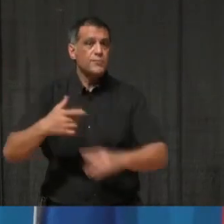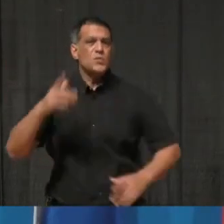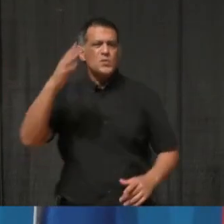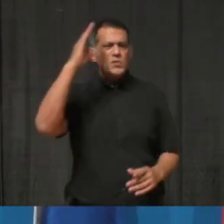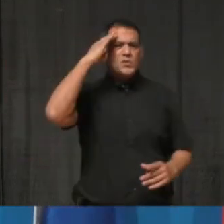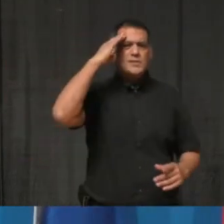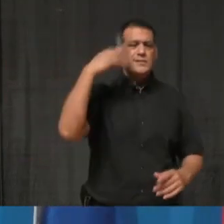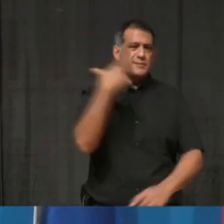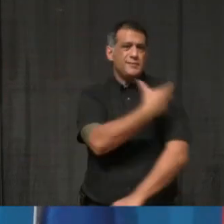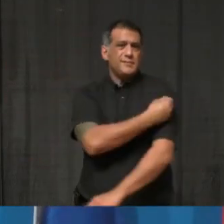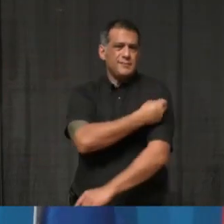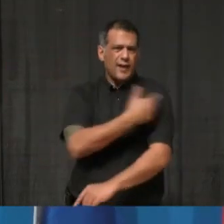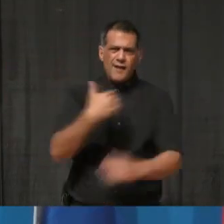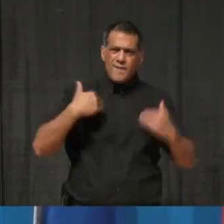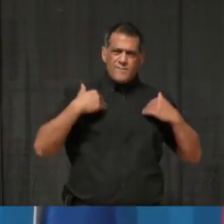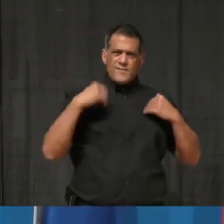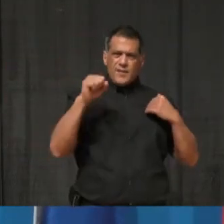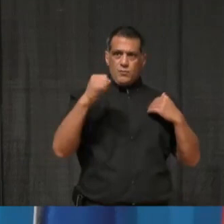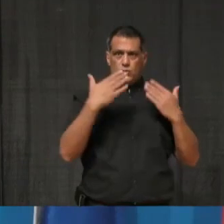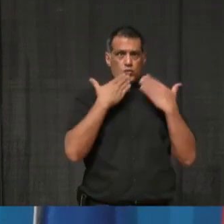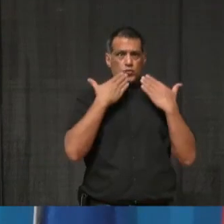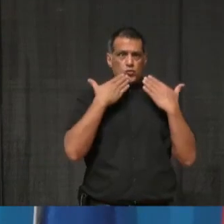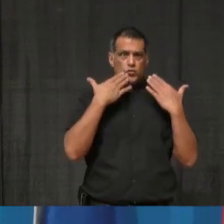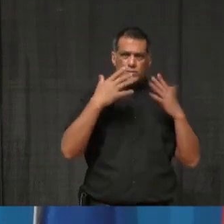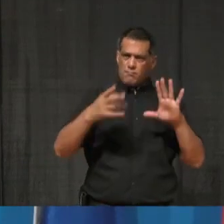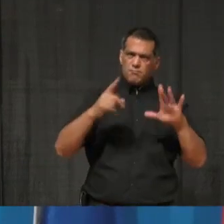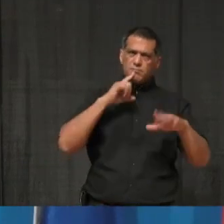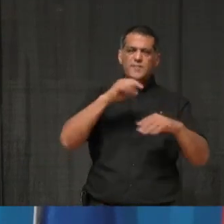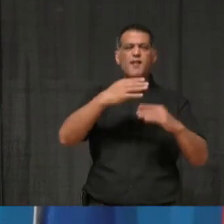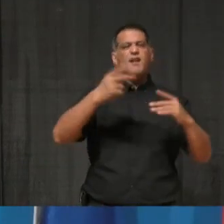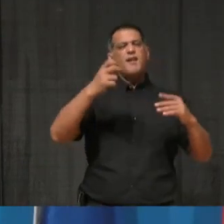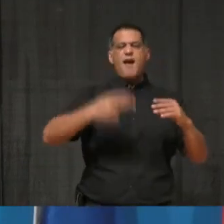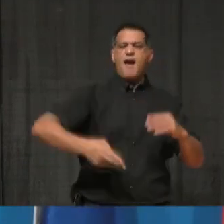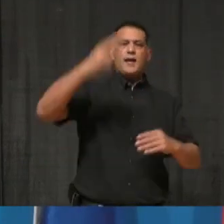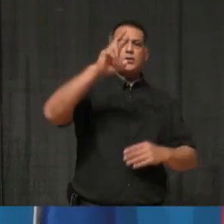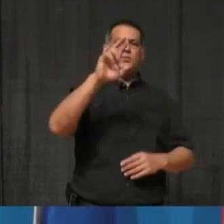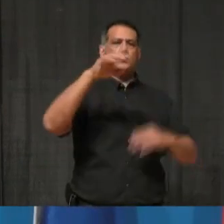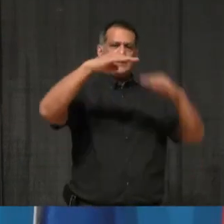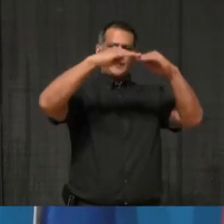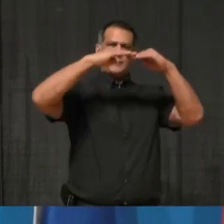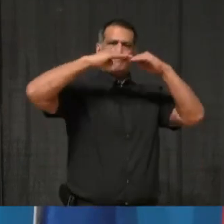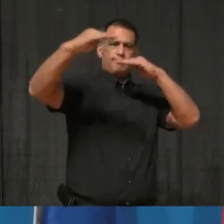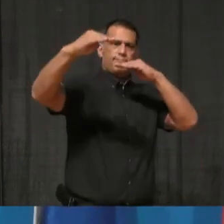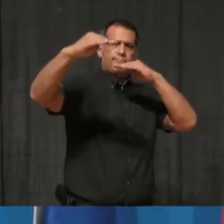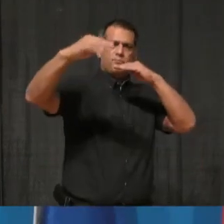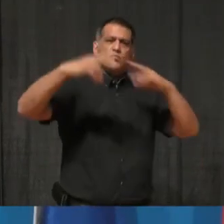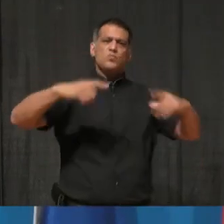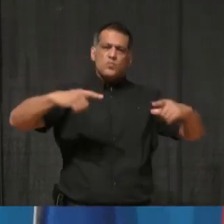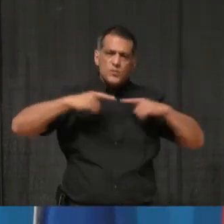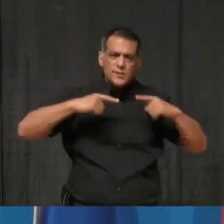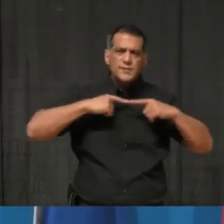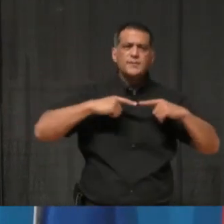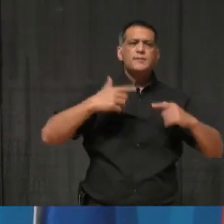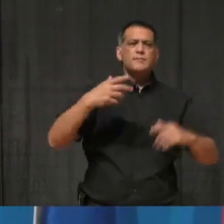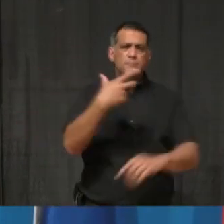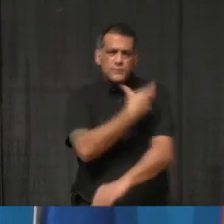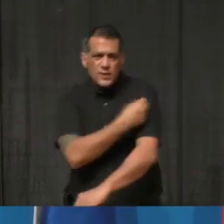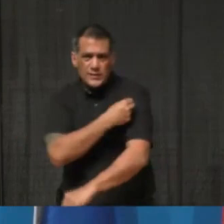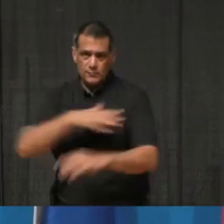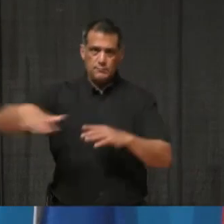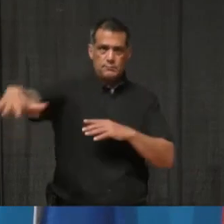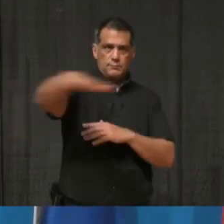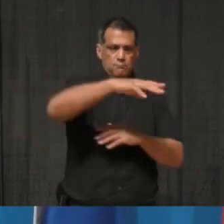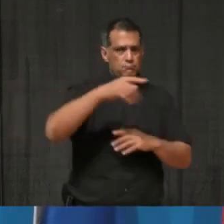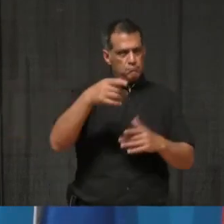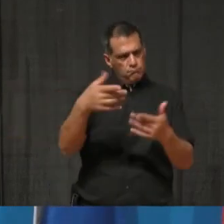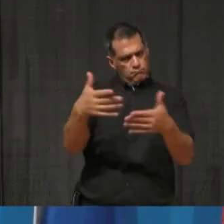that we've managed to give all of our highest-risk residents in long-term care and high-risk retirement homes a first dose, especially